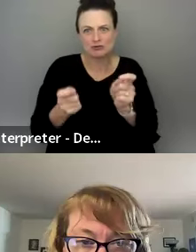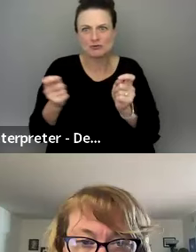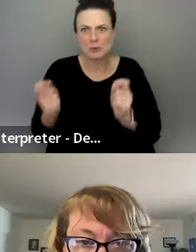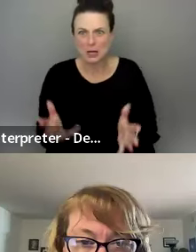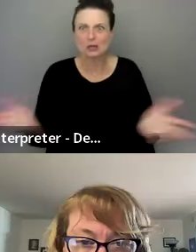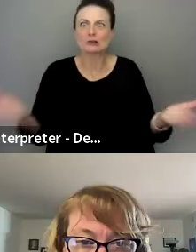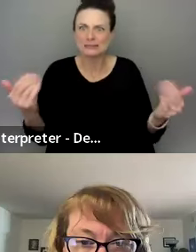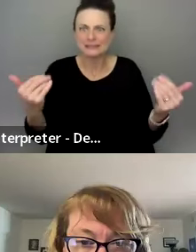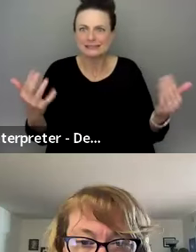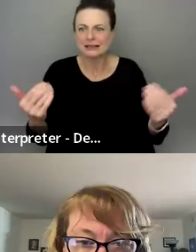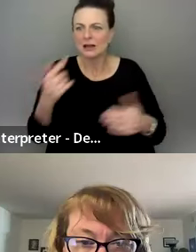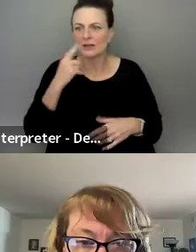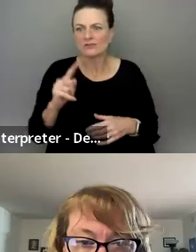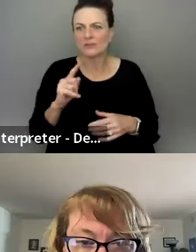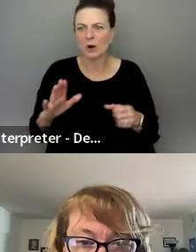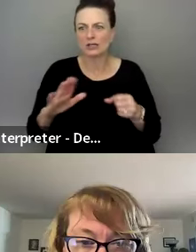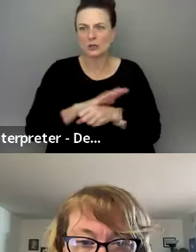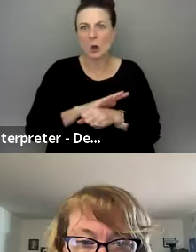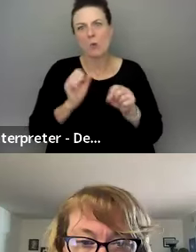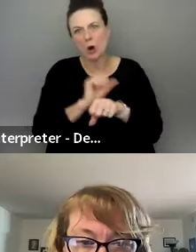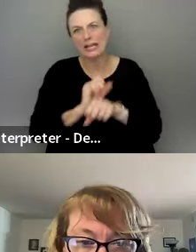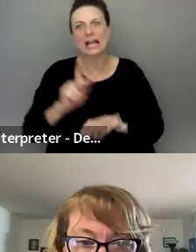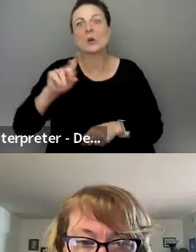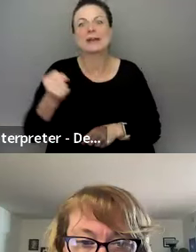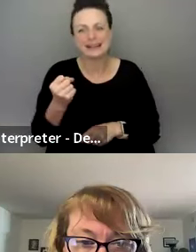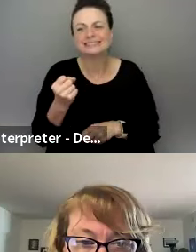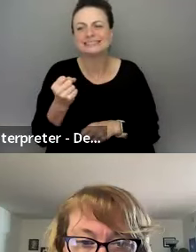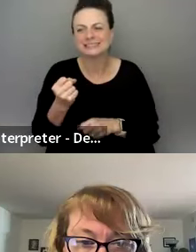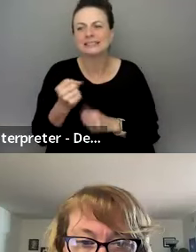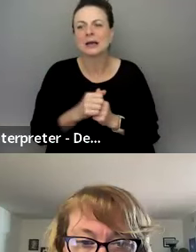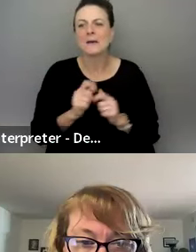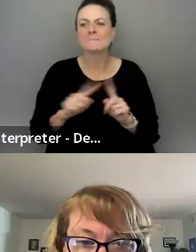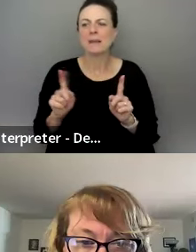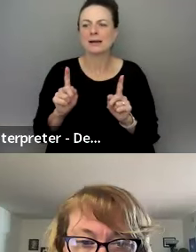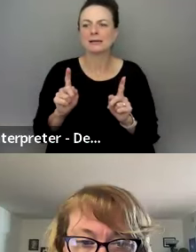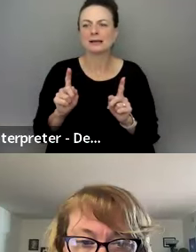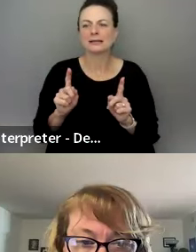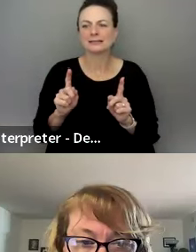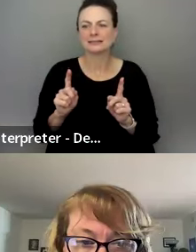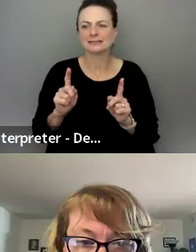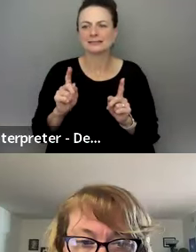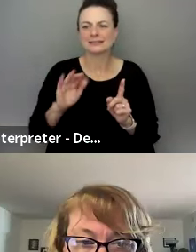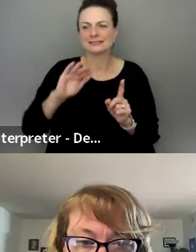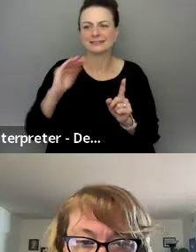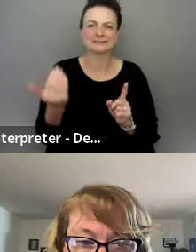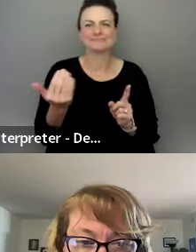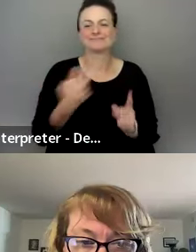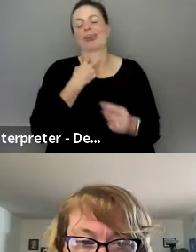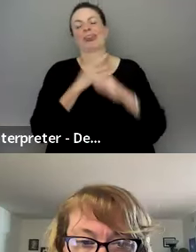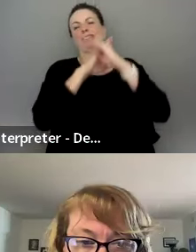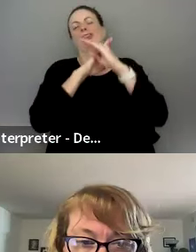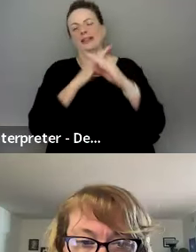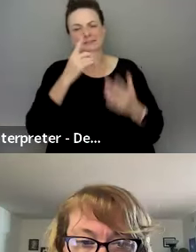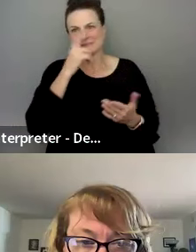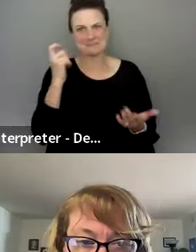developers who are actually working in Kubernetes. Kubernetes. But I seem so stuck on the roadblock because